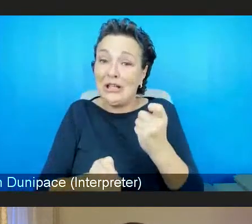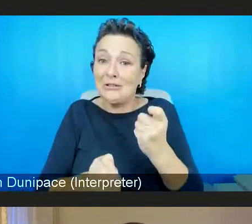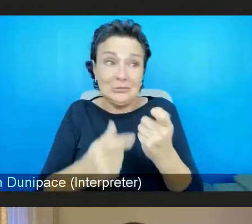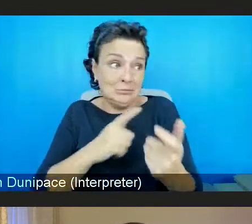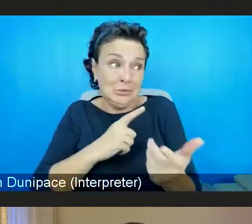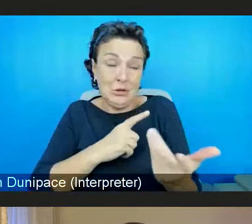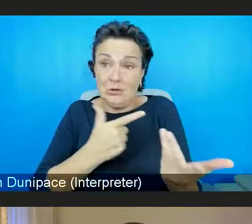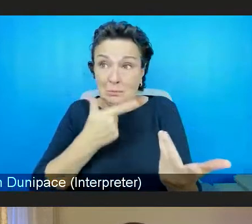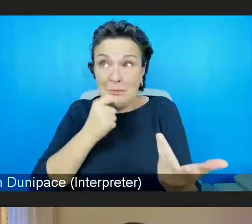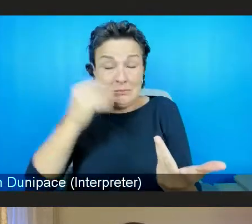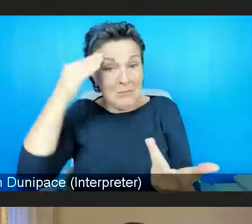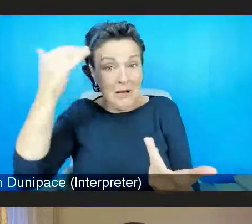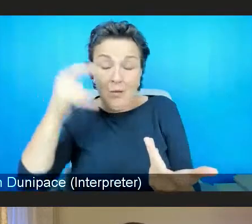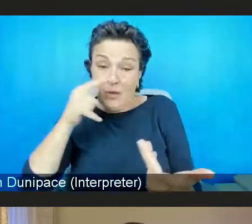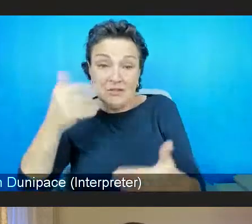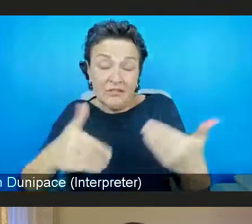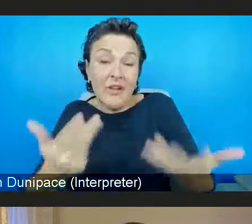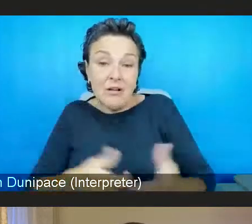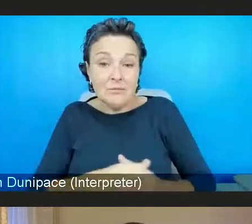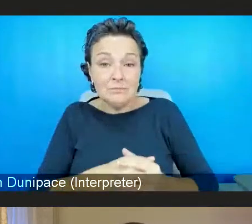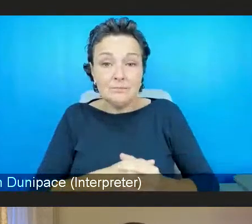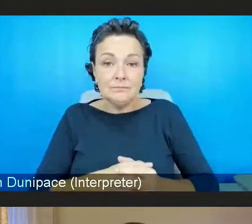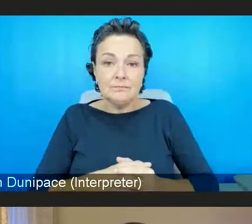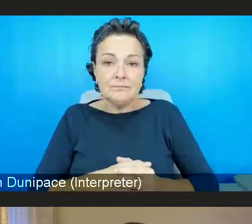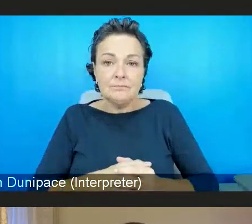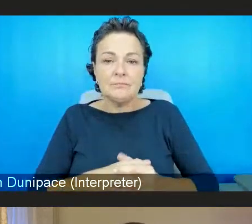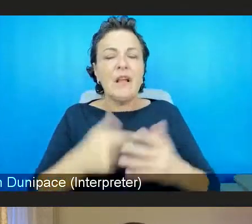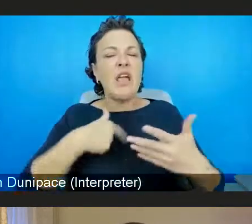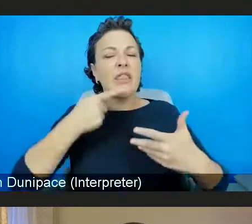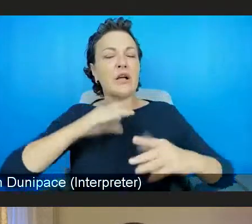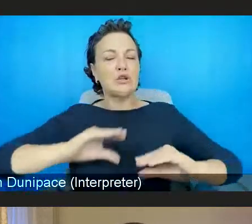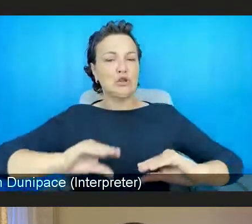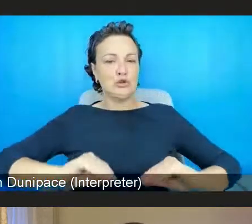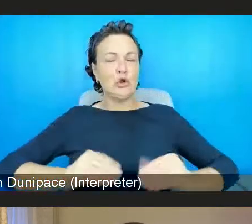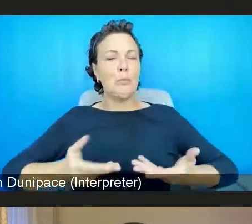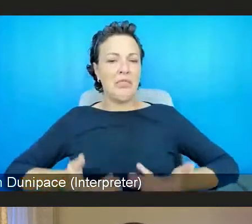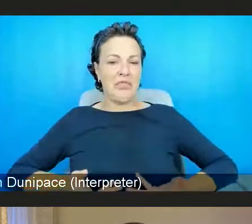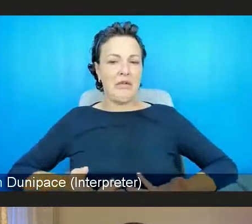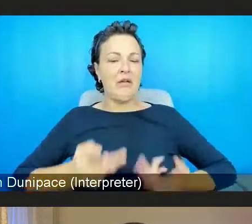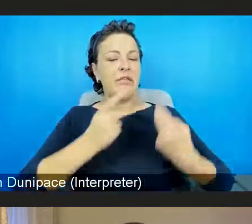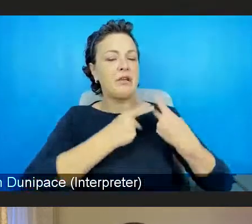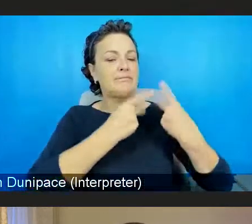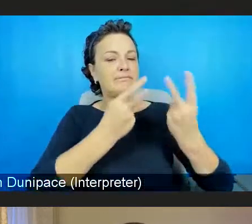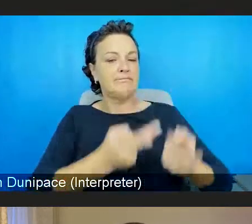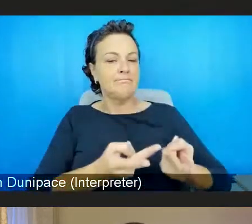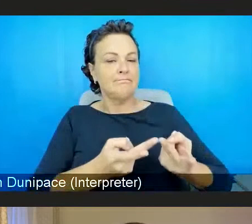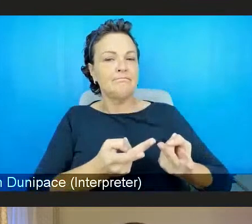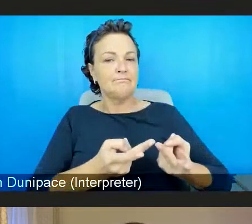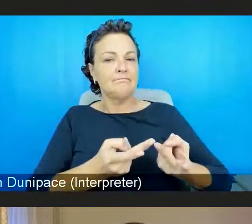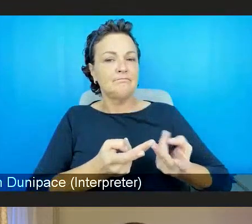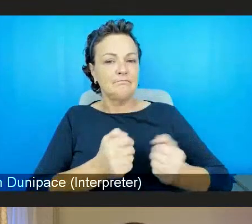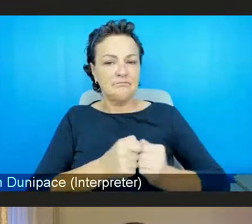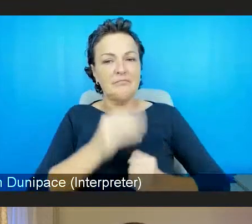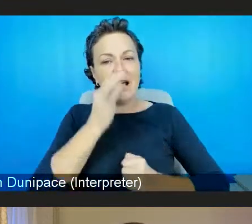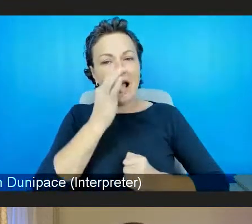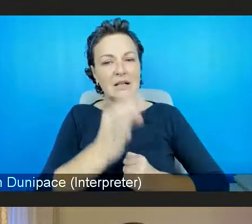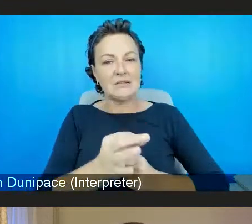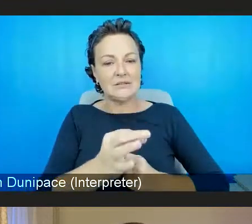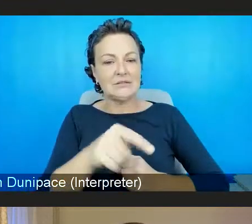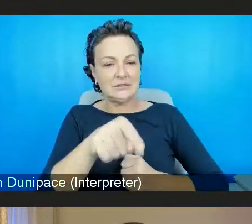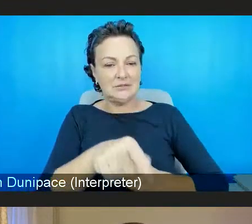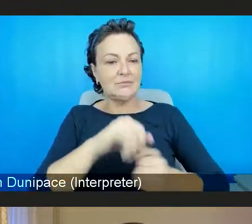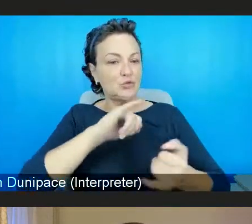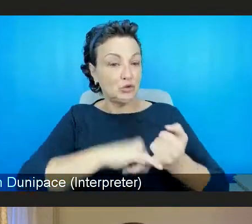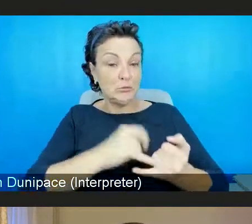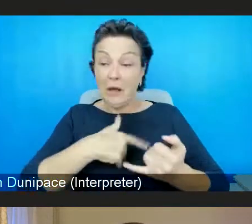mental health. So perhaps I will just stop stop there and pause and then happy to come back